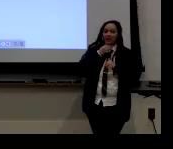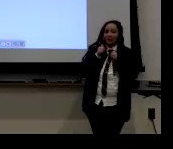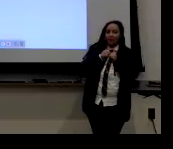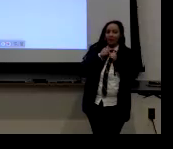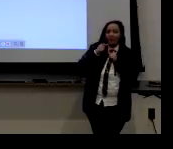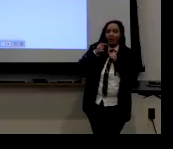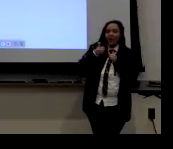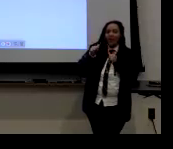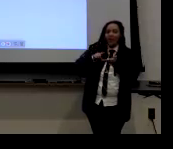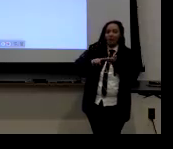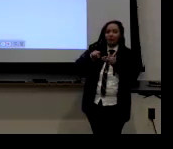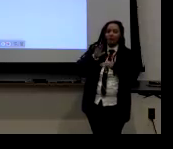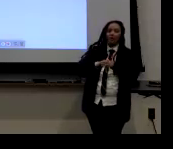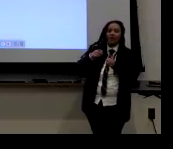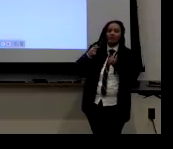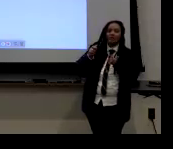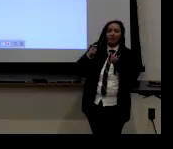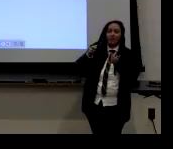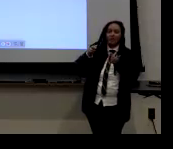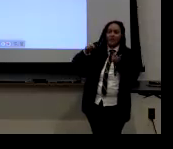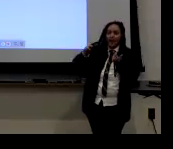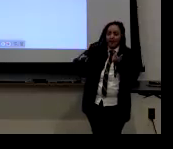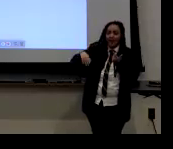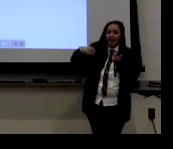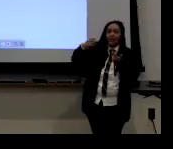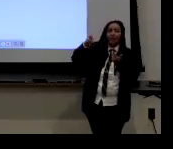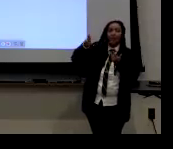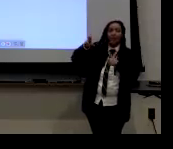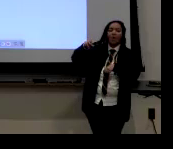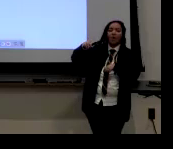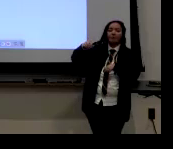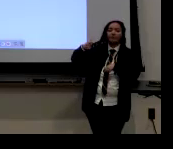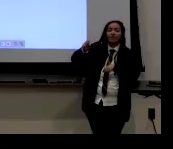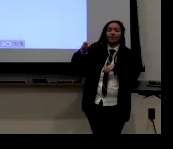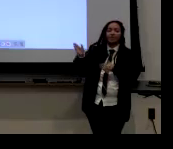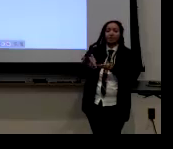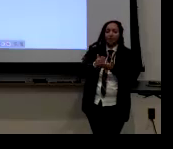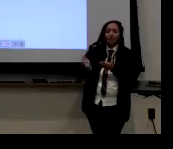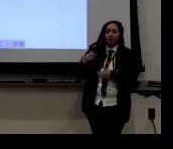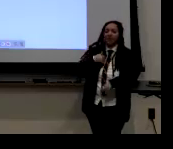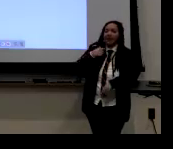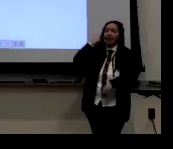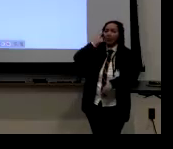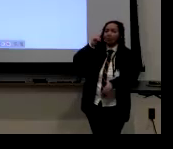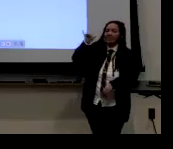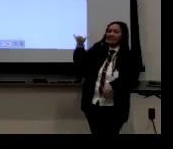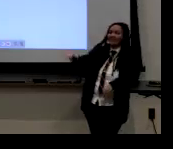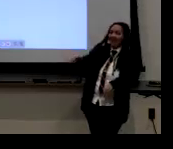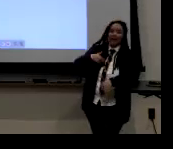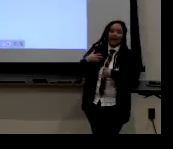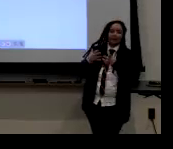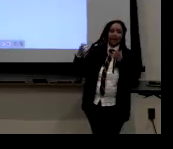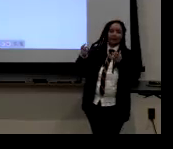But I am still curious about any research on gender non-binary or gender fluid.